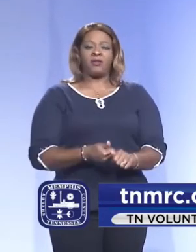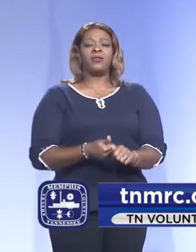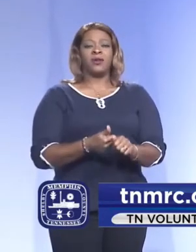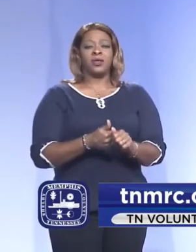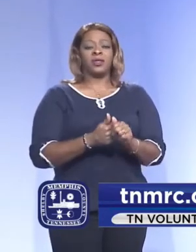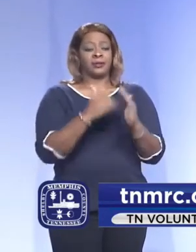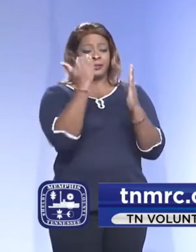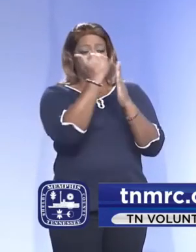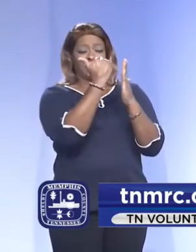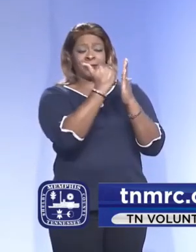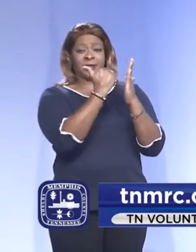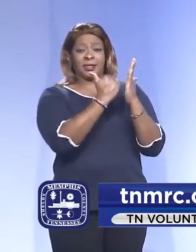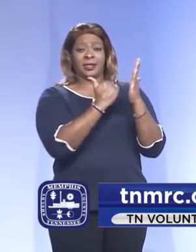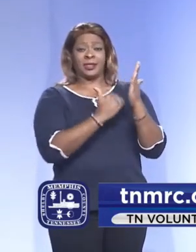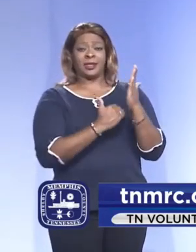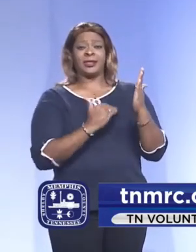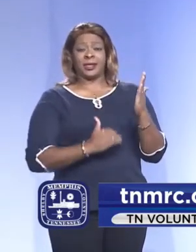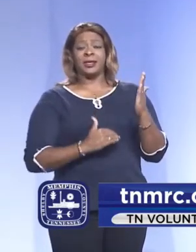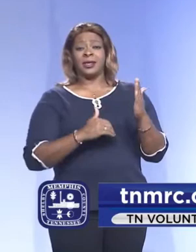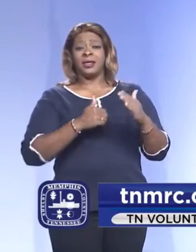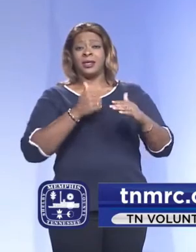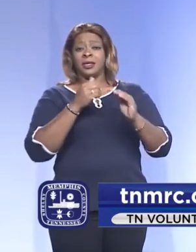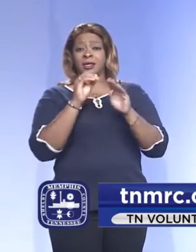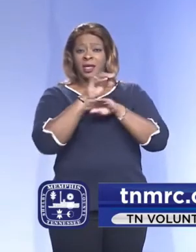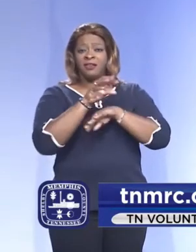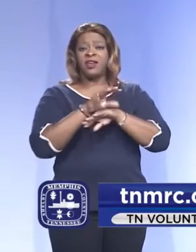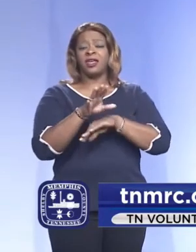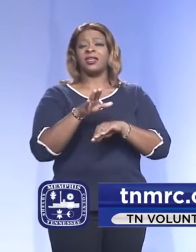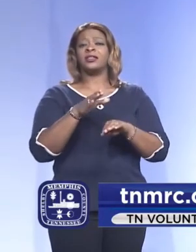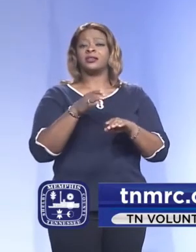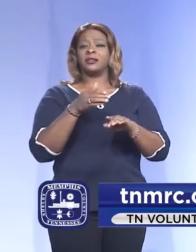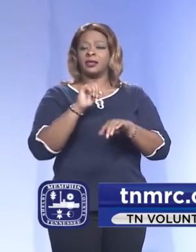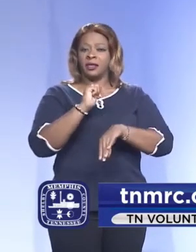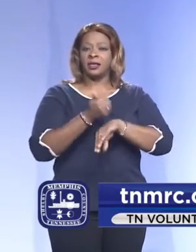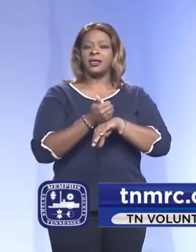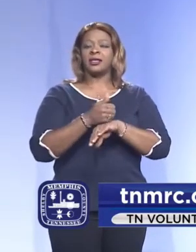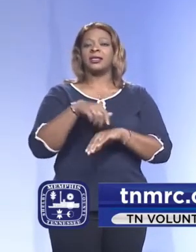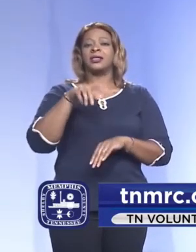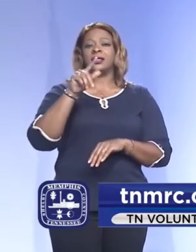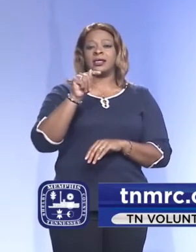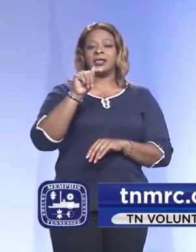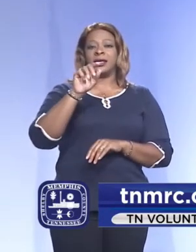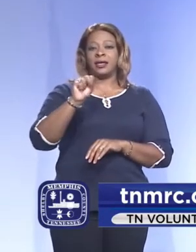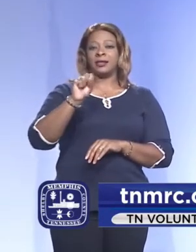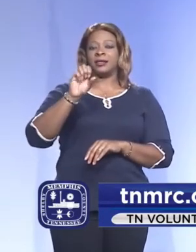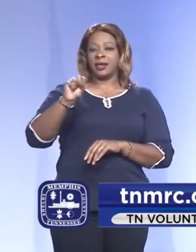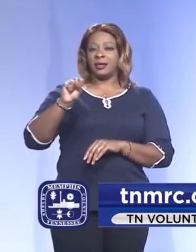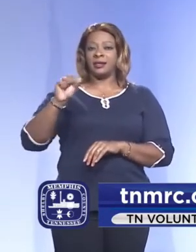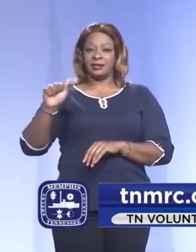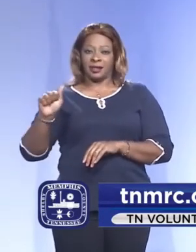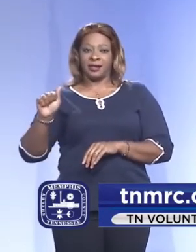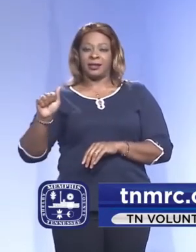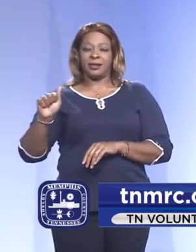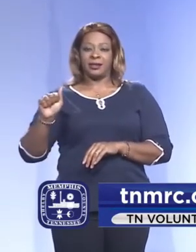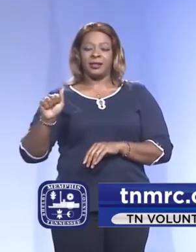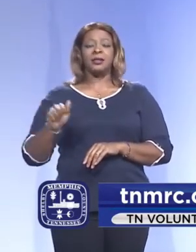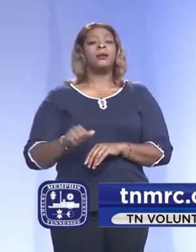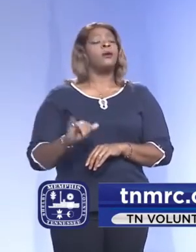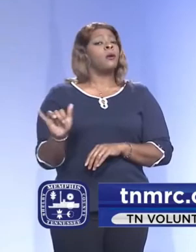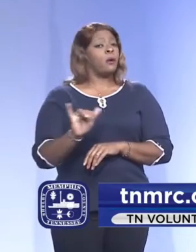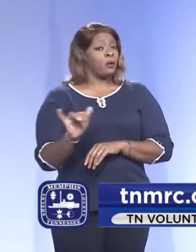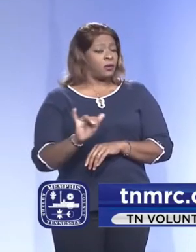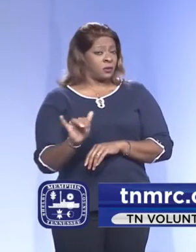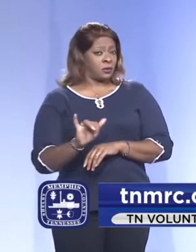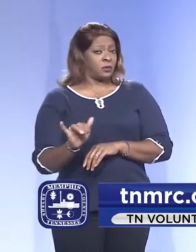guidelines set within the TSSA. He also